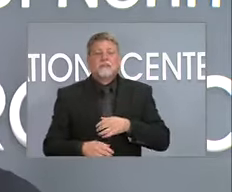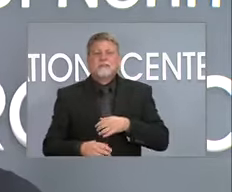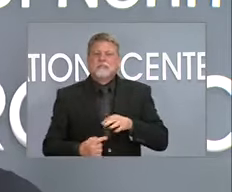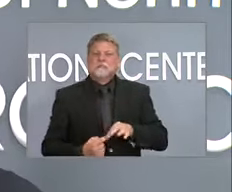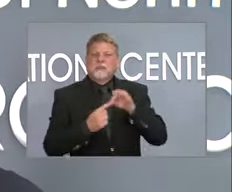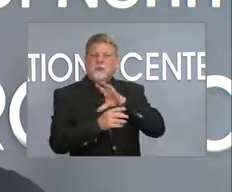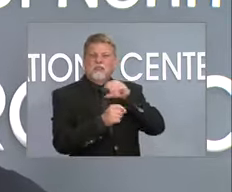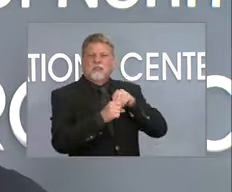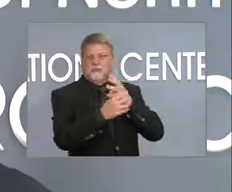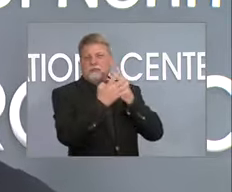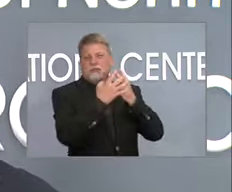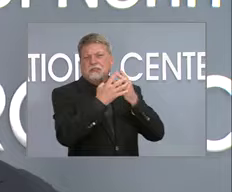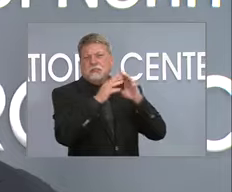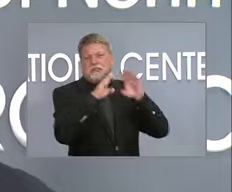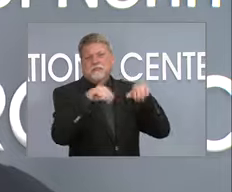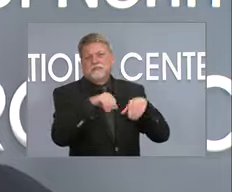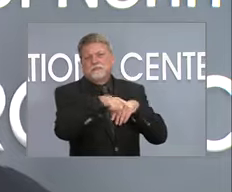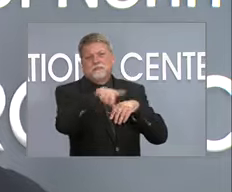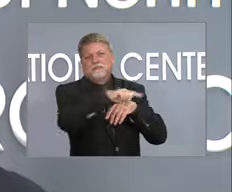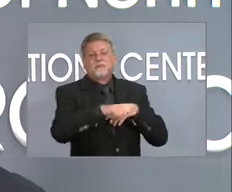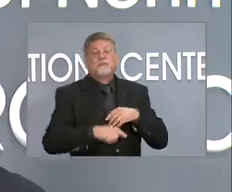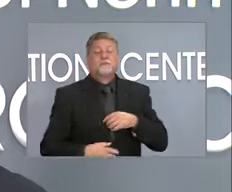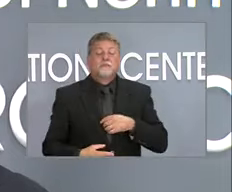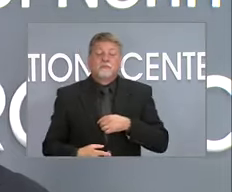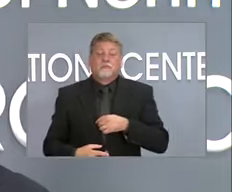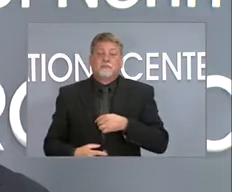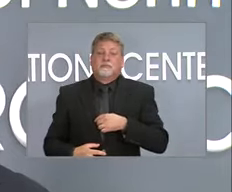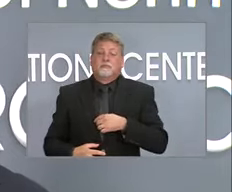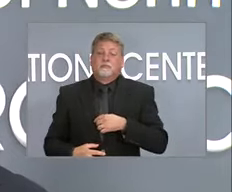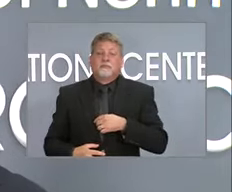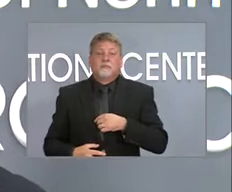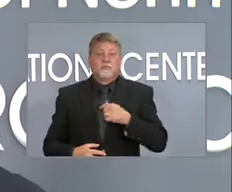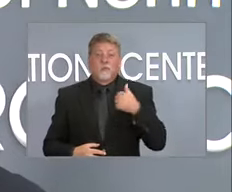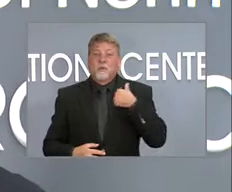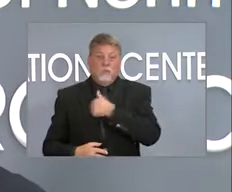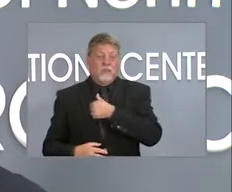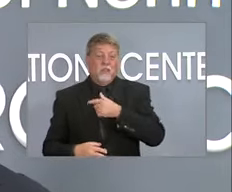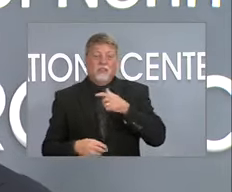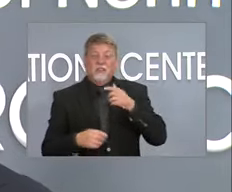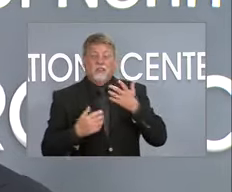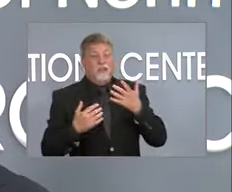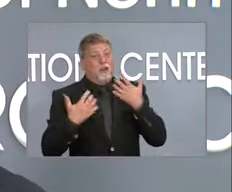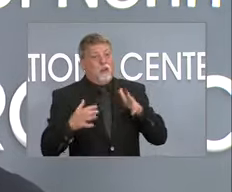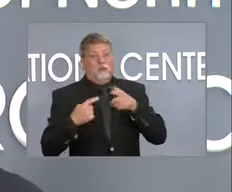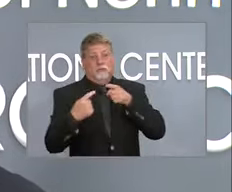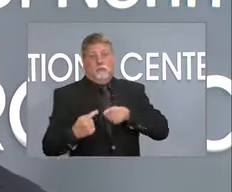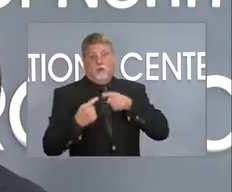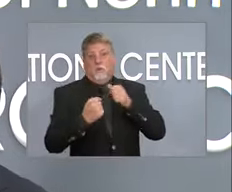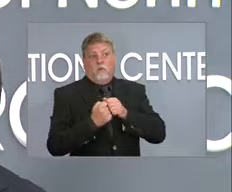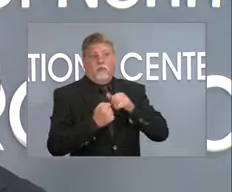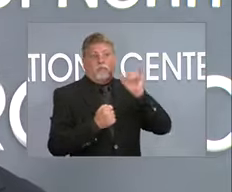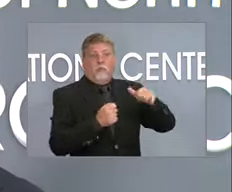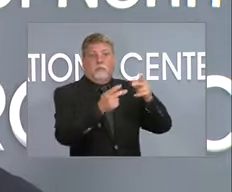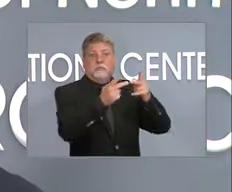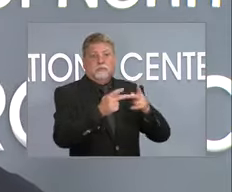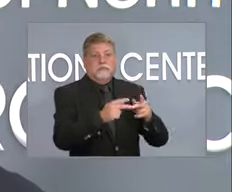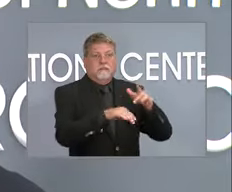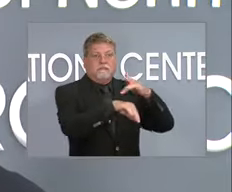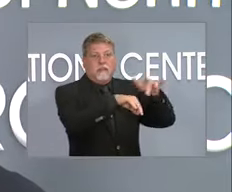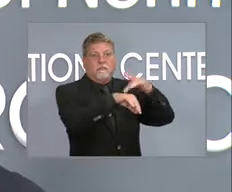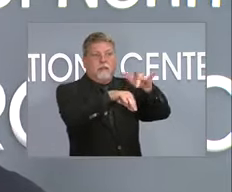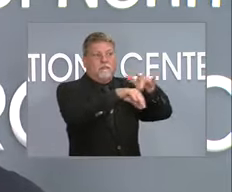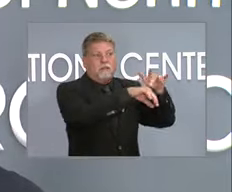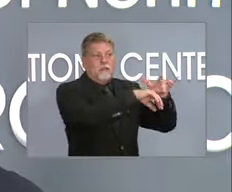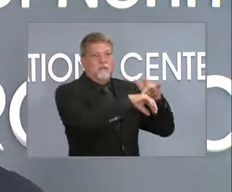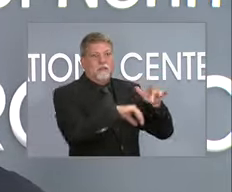community. Already we've had challenges with filling those positions and we've up to pay and those things are positive.